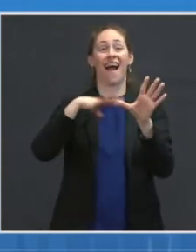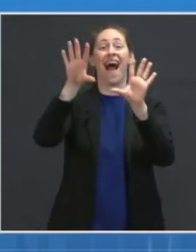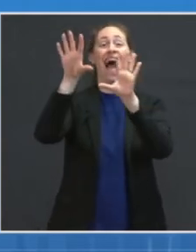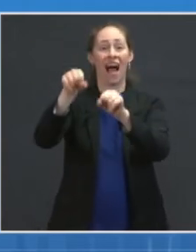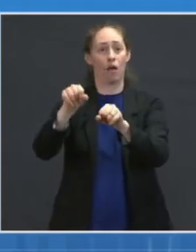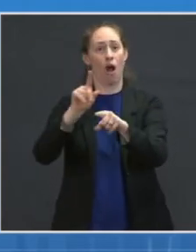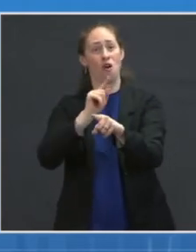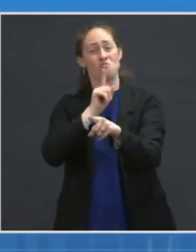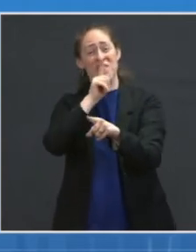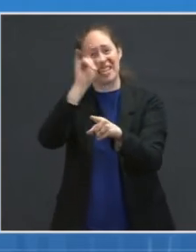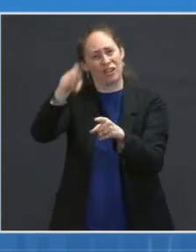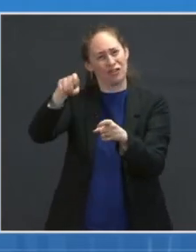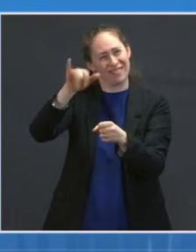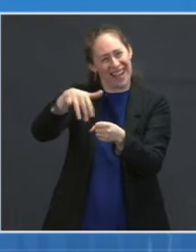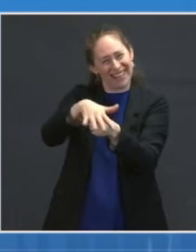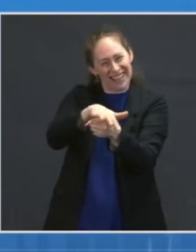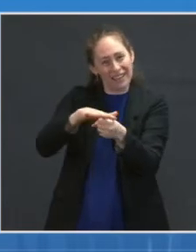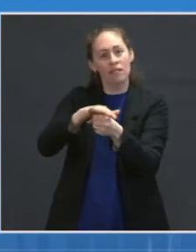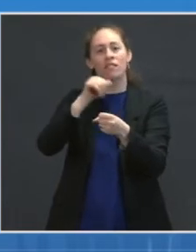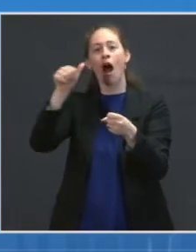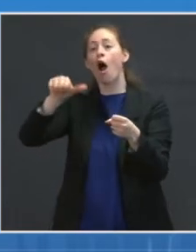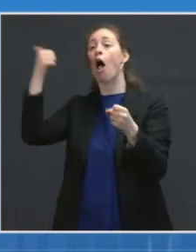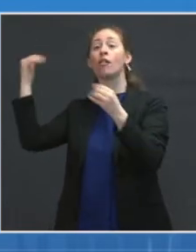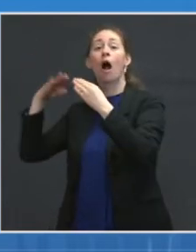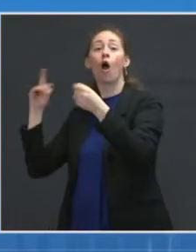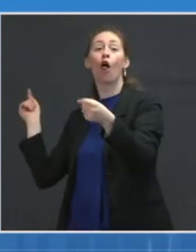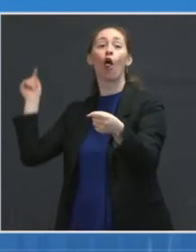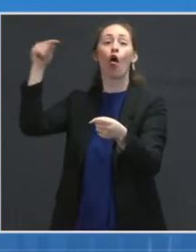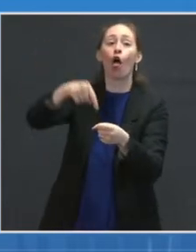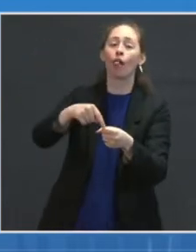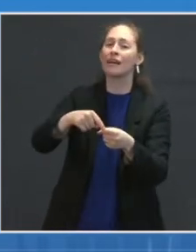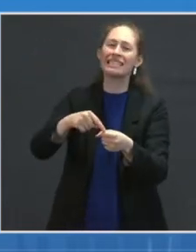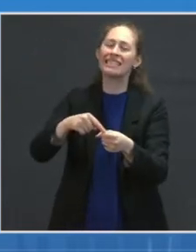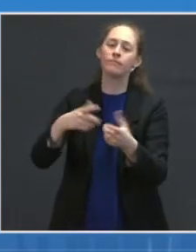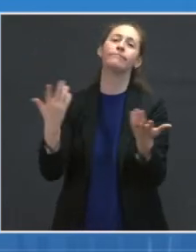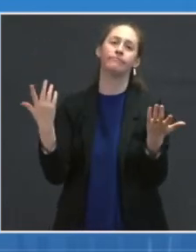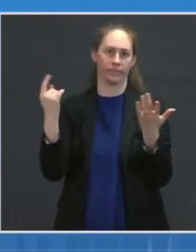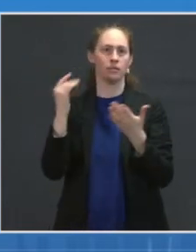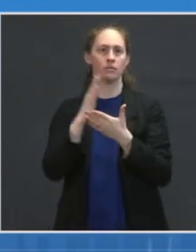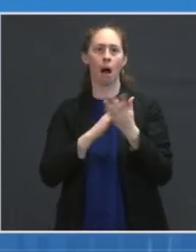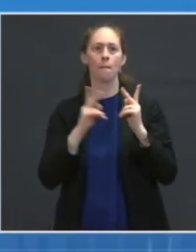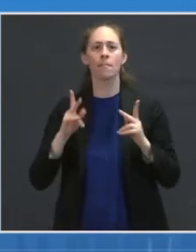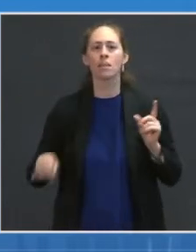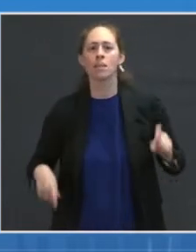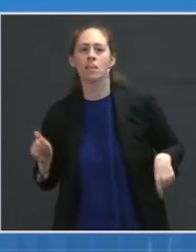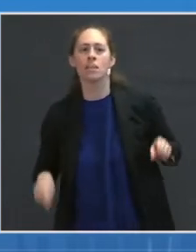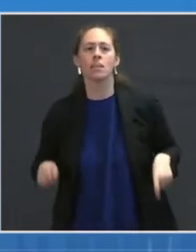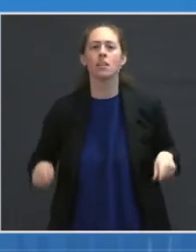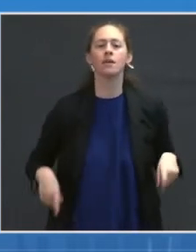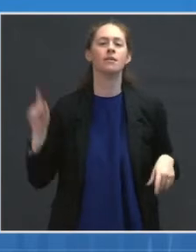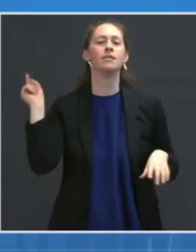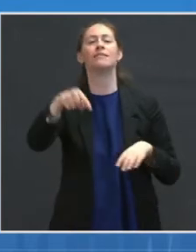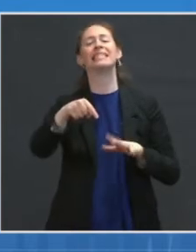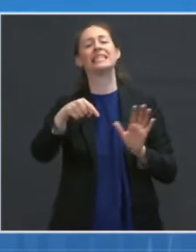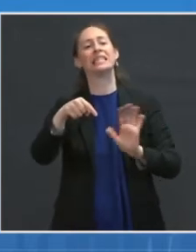you know, we shouldn't be surprised about. It happens in a shortage, but we have to act on it because we are purposely setting up